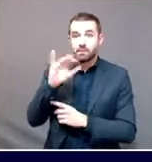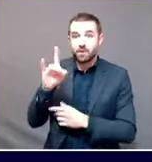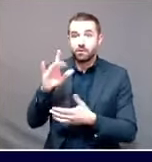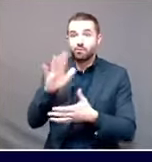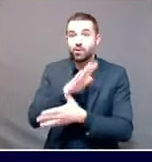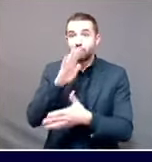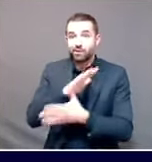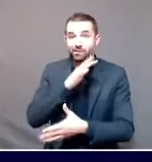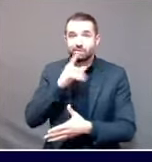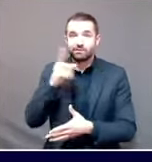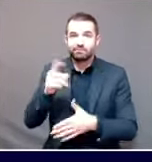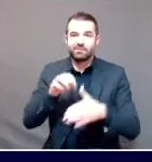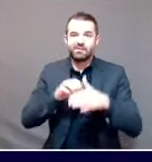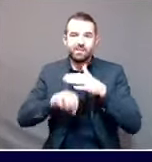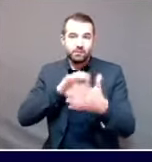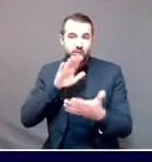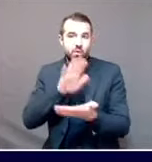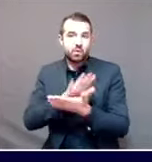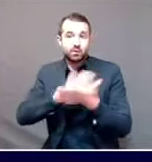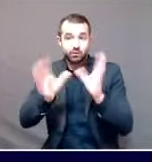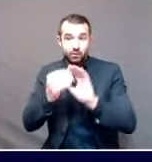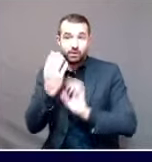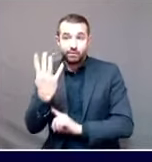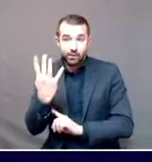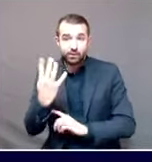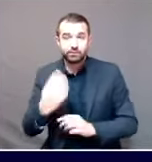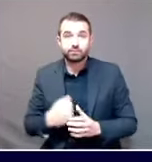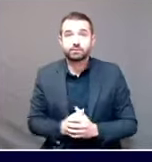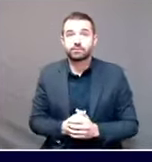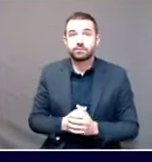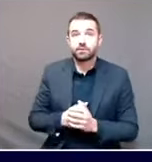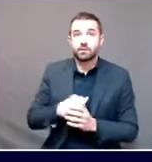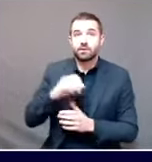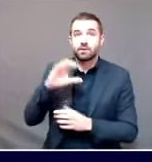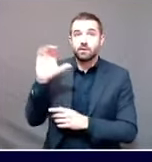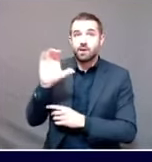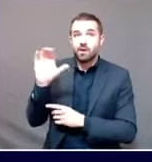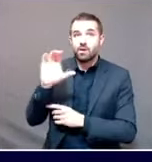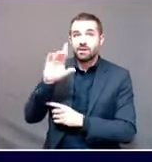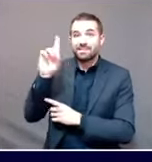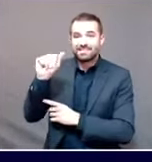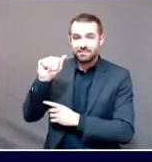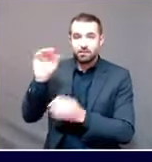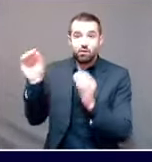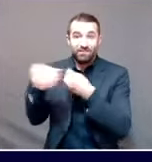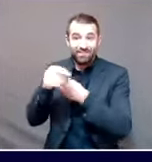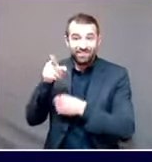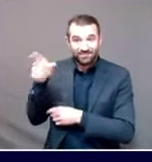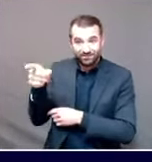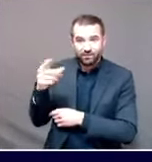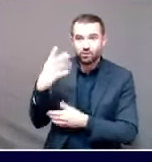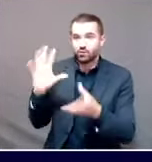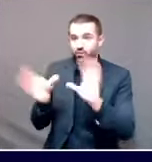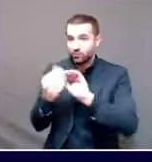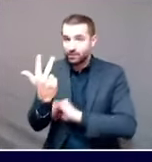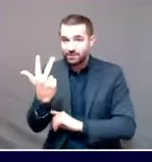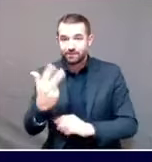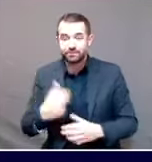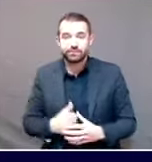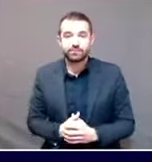four cases. At the Cumberland County District Attorney's Office, where we're aware of three cases presently.